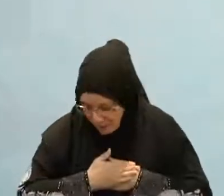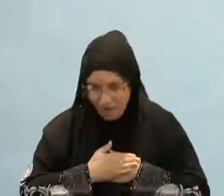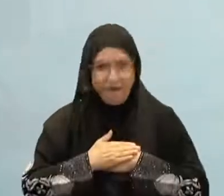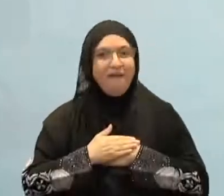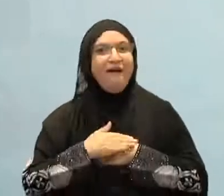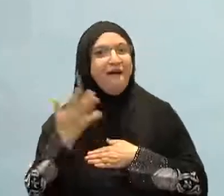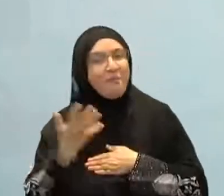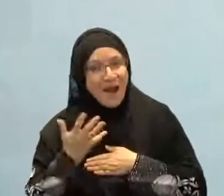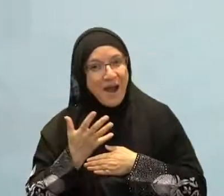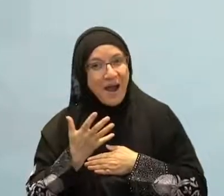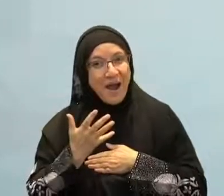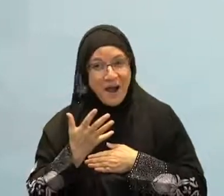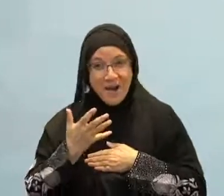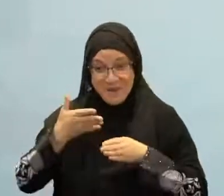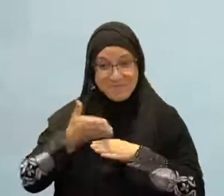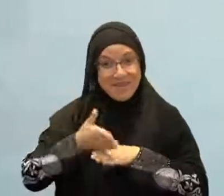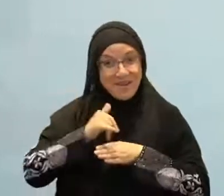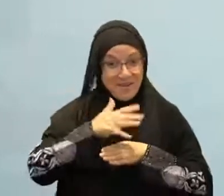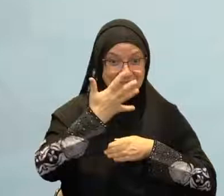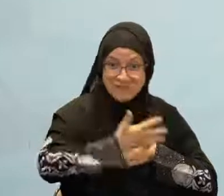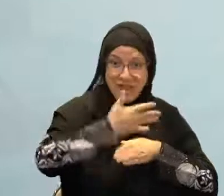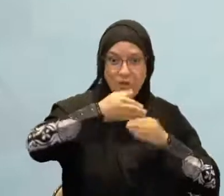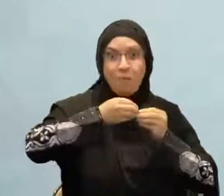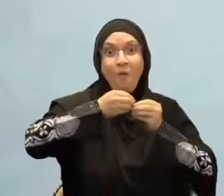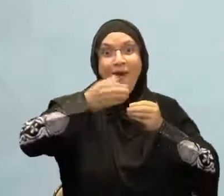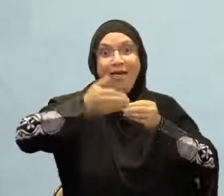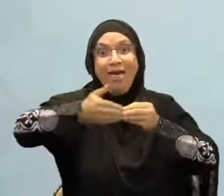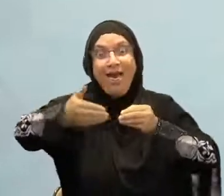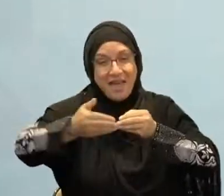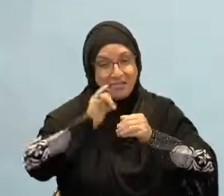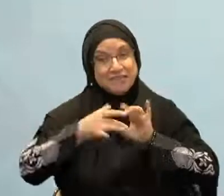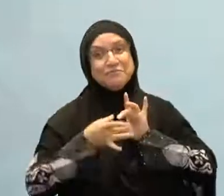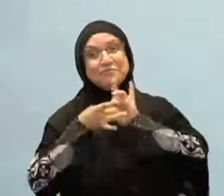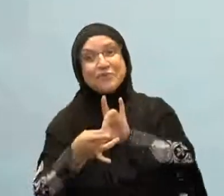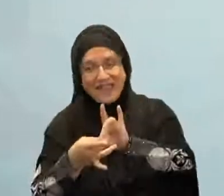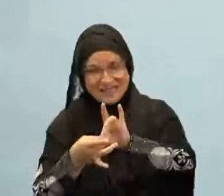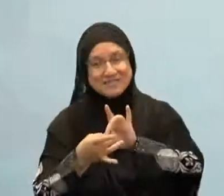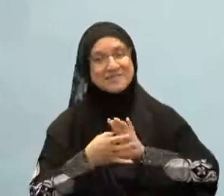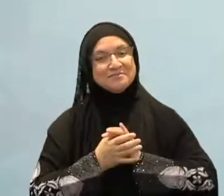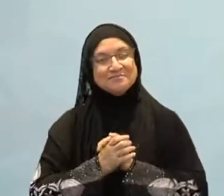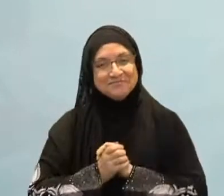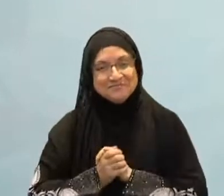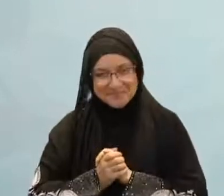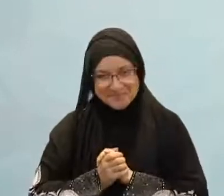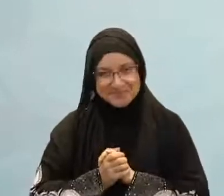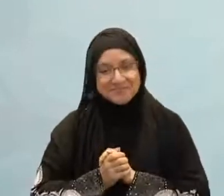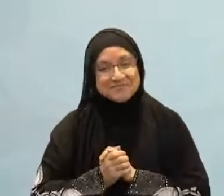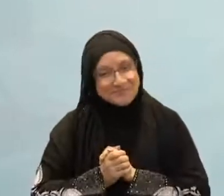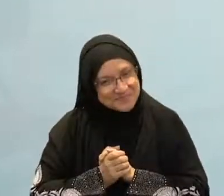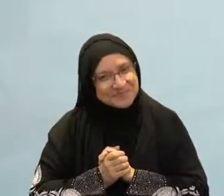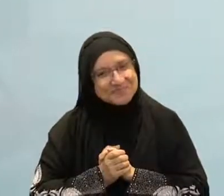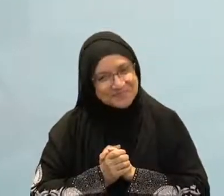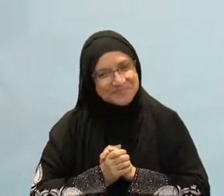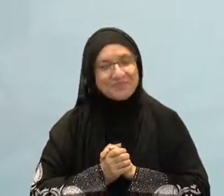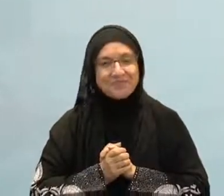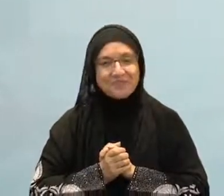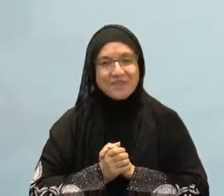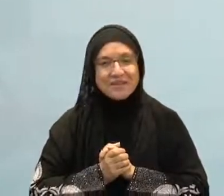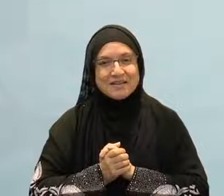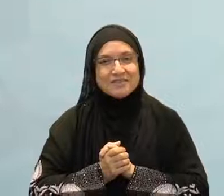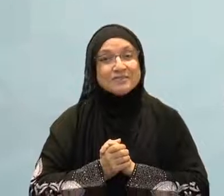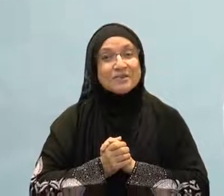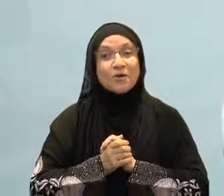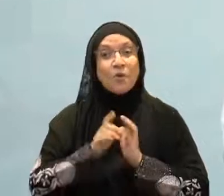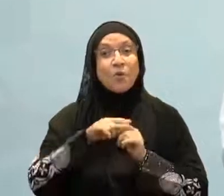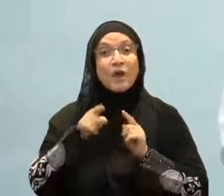connected enough to Allah subhanahu wa ta'ala that I can start to entertain that conversation. And then once I start to dive into the books, and I start to read about